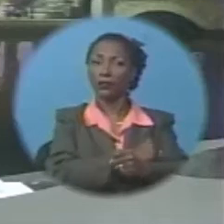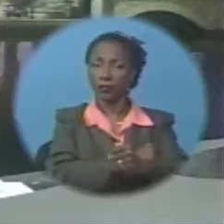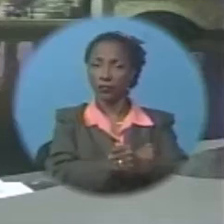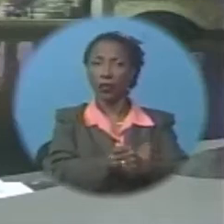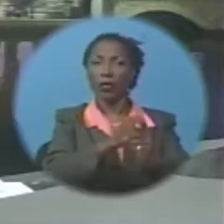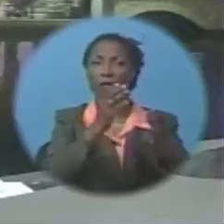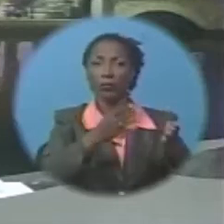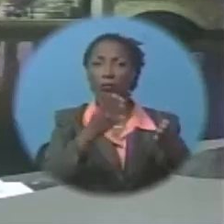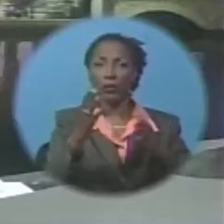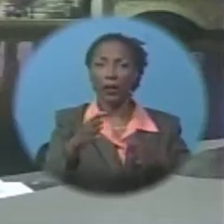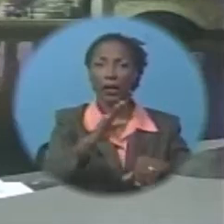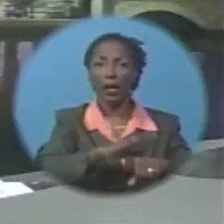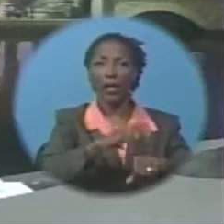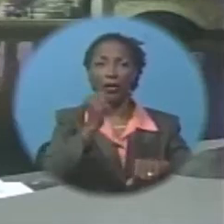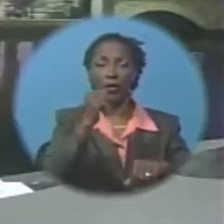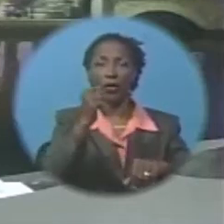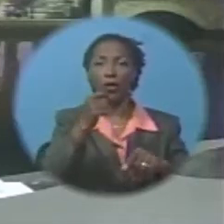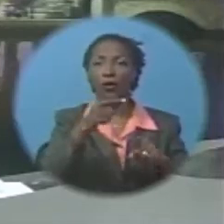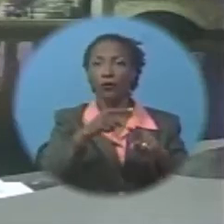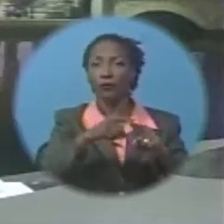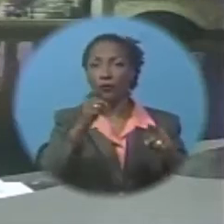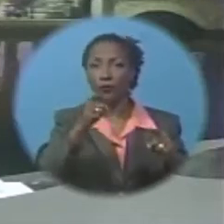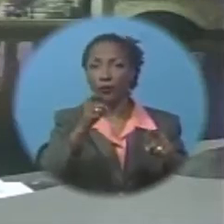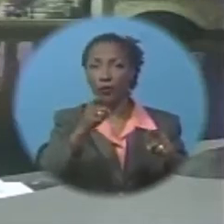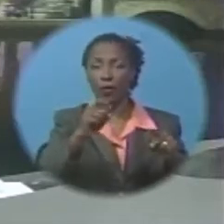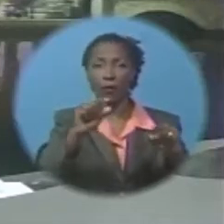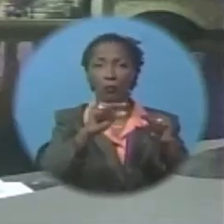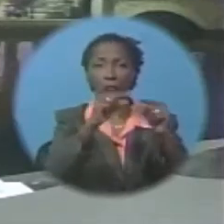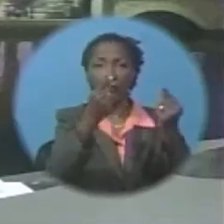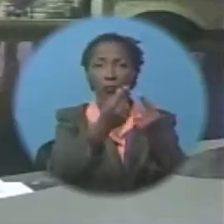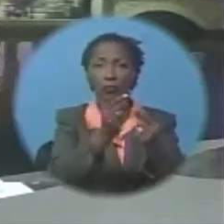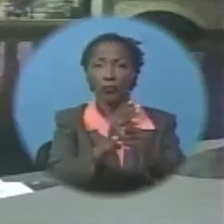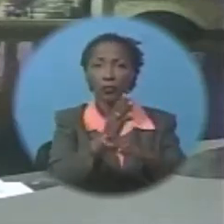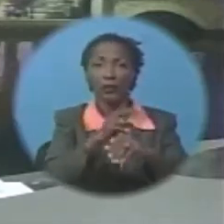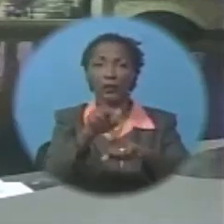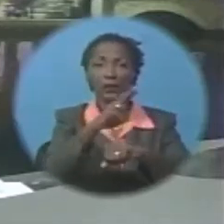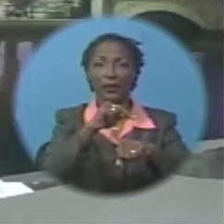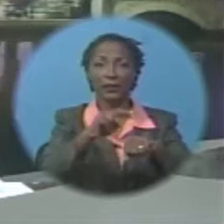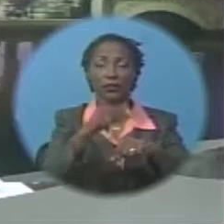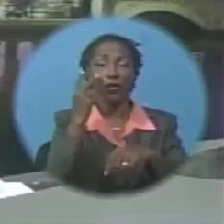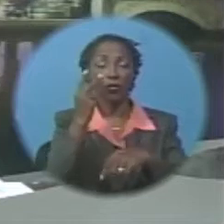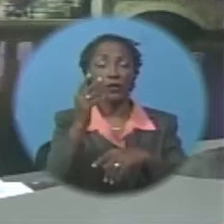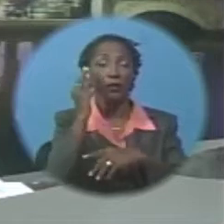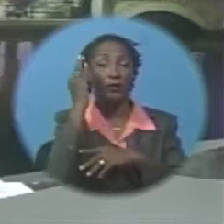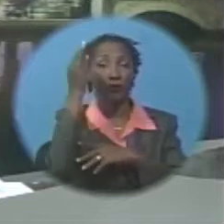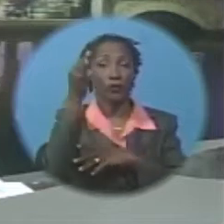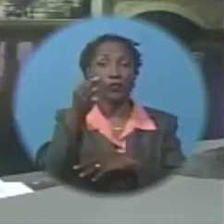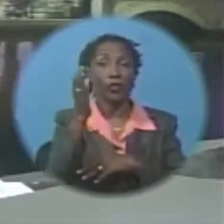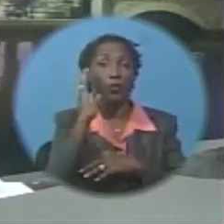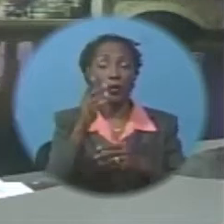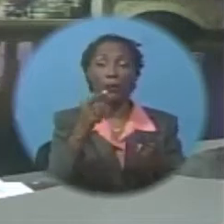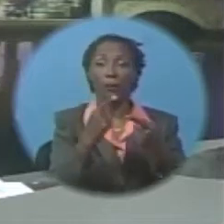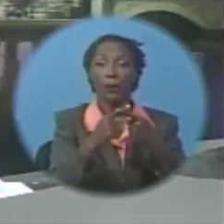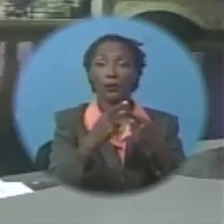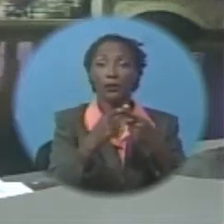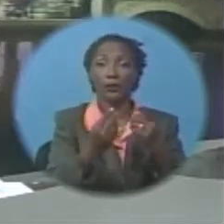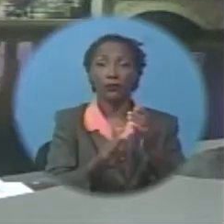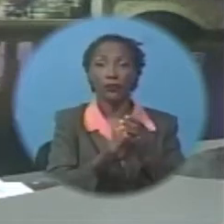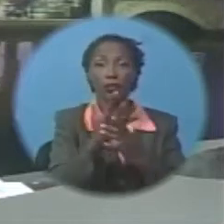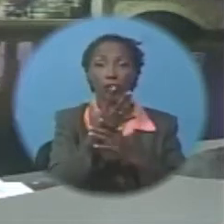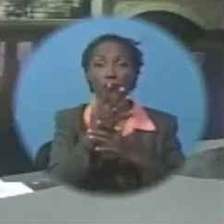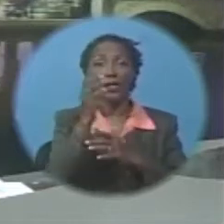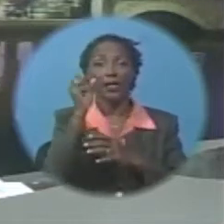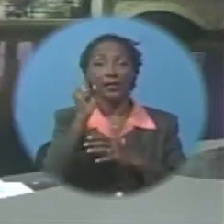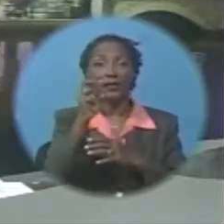across the nation. Looking towards the future, he expects positive growth for Barbados. Senator Ince was among a panel